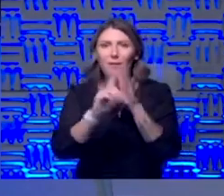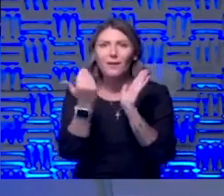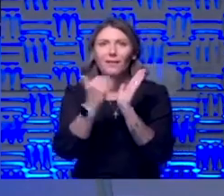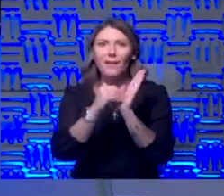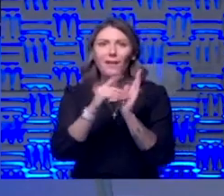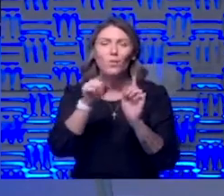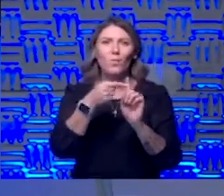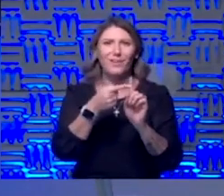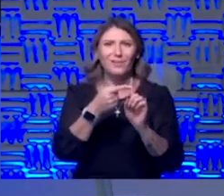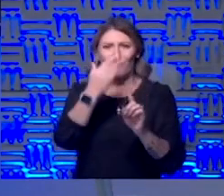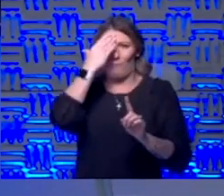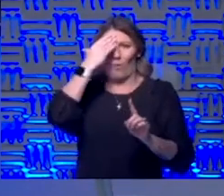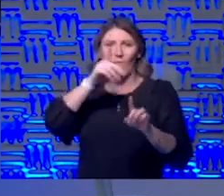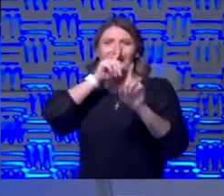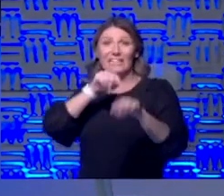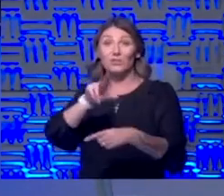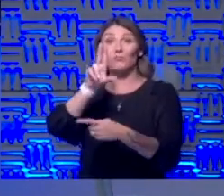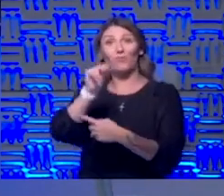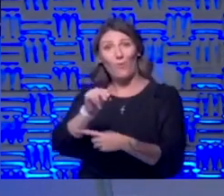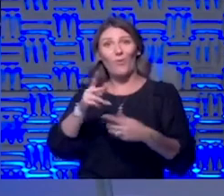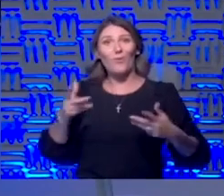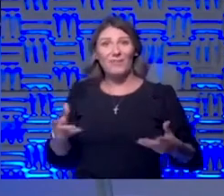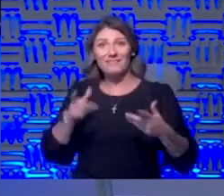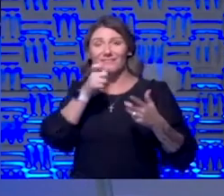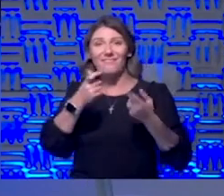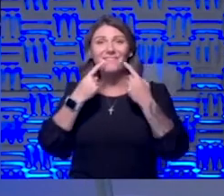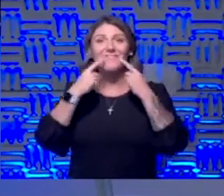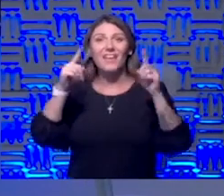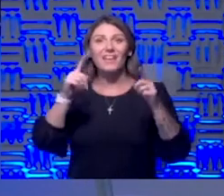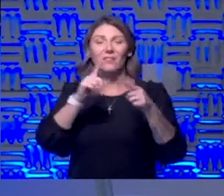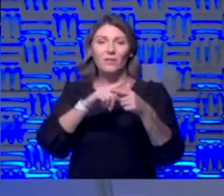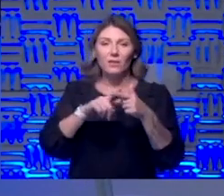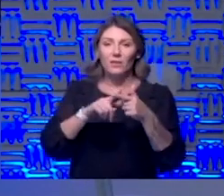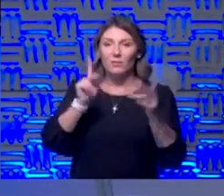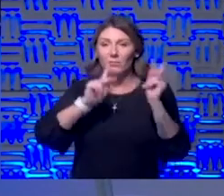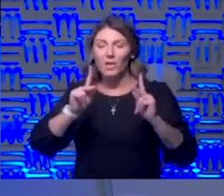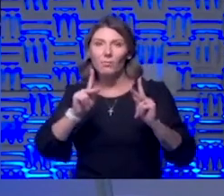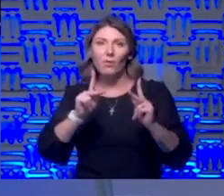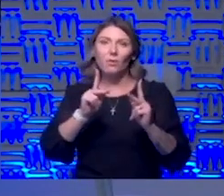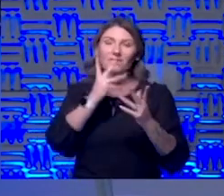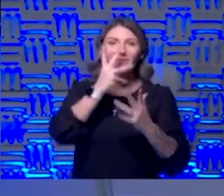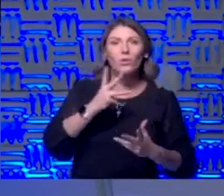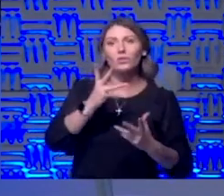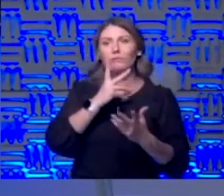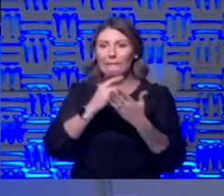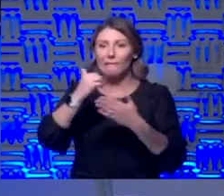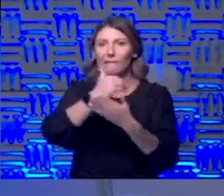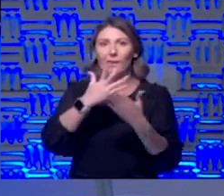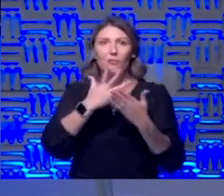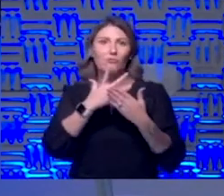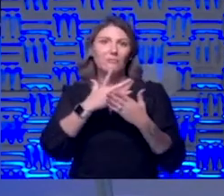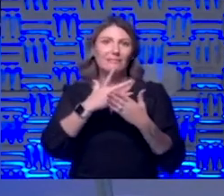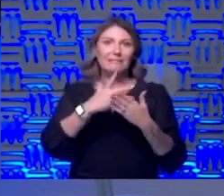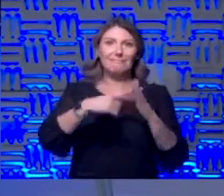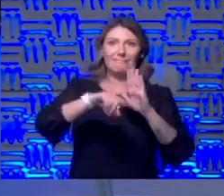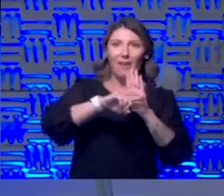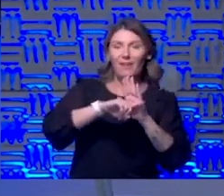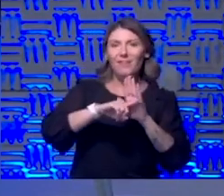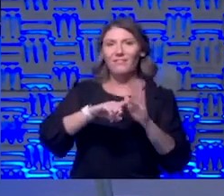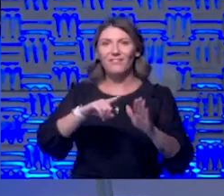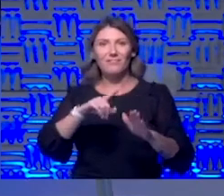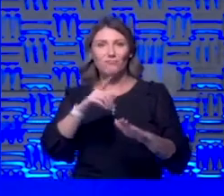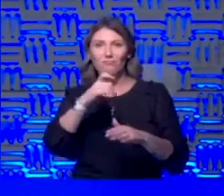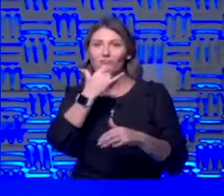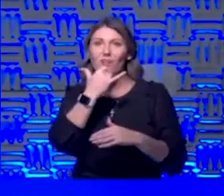you know that you have said you know this is not effective and then people are unfortunately getting this bad information out there so it's good to remind and i